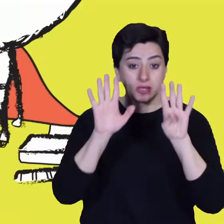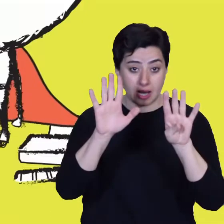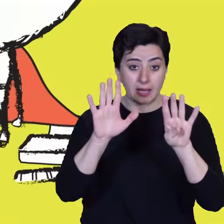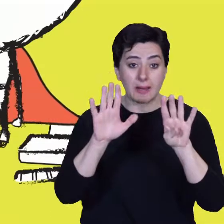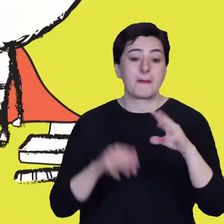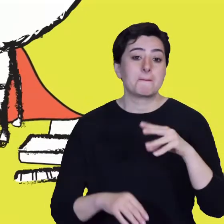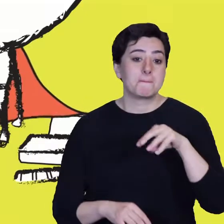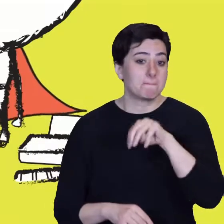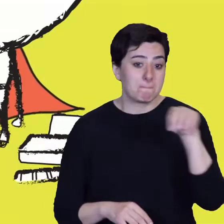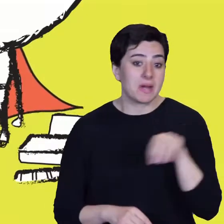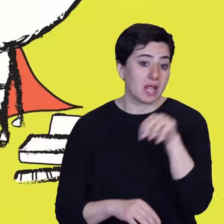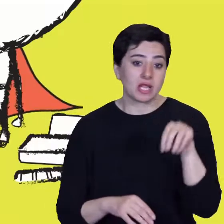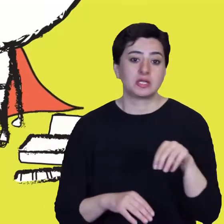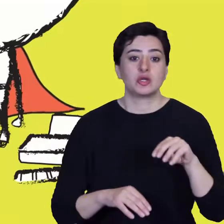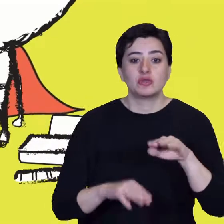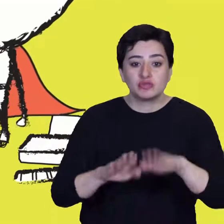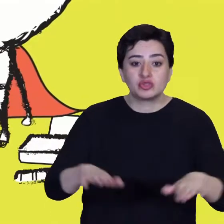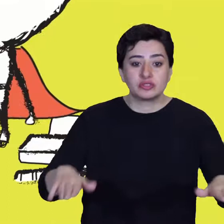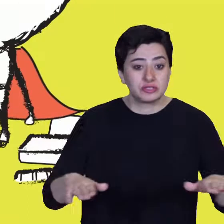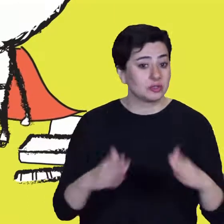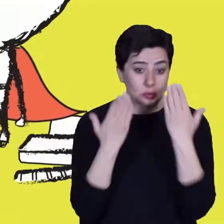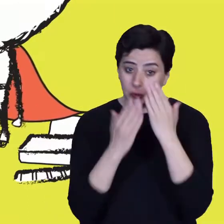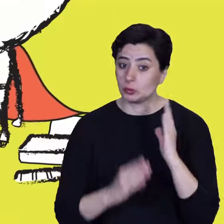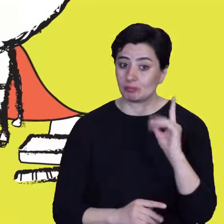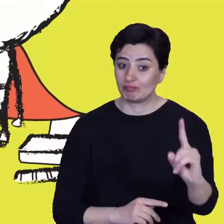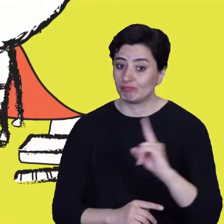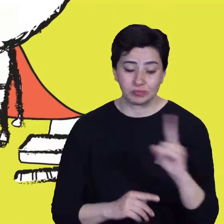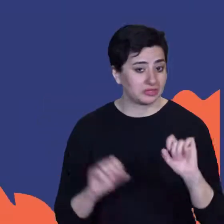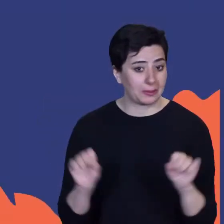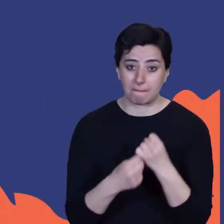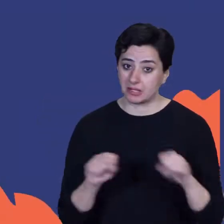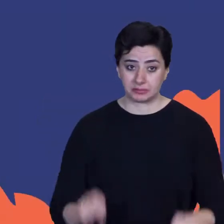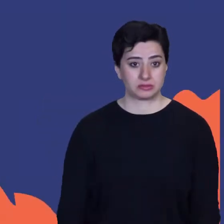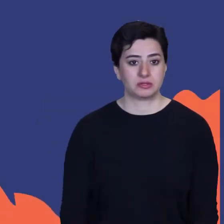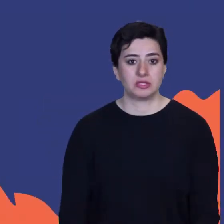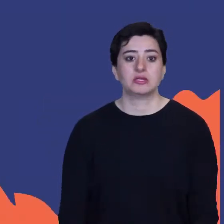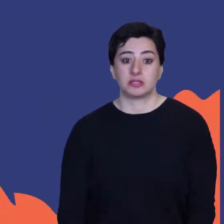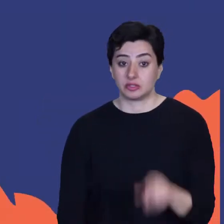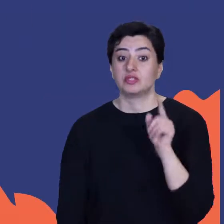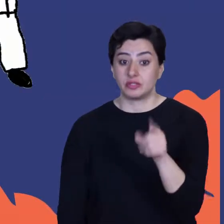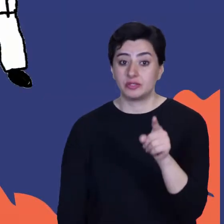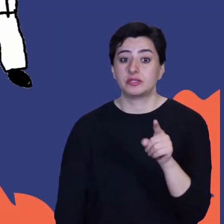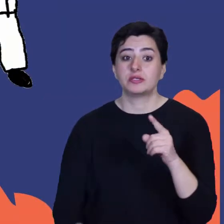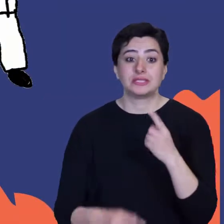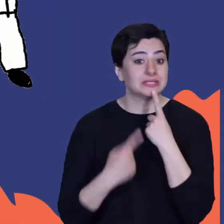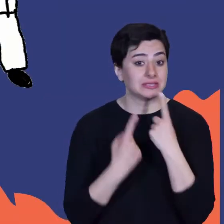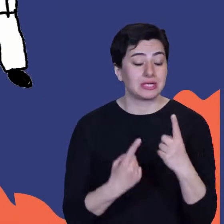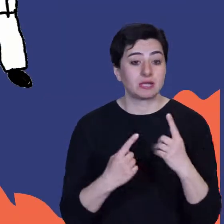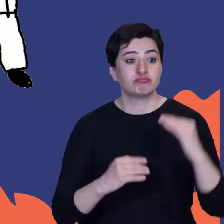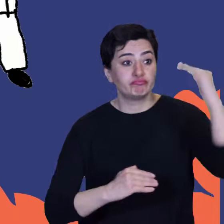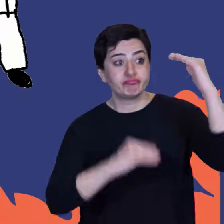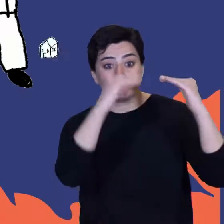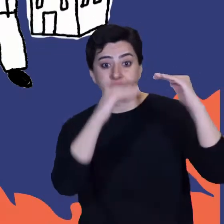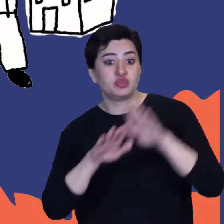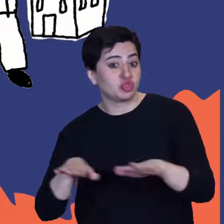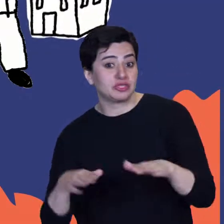girls and boys out of school. The superhero boy is sad. You have a lot to tell adults about the specific risks